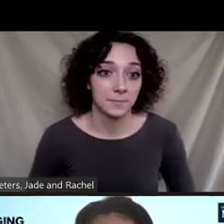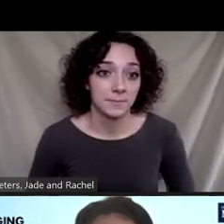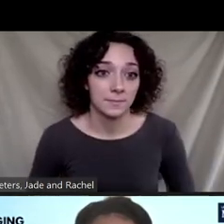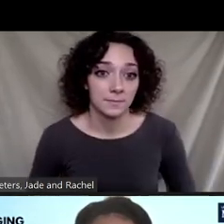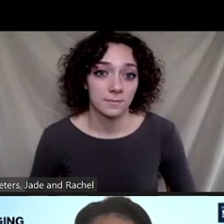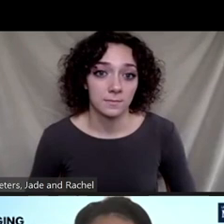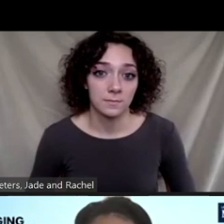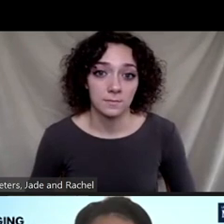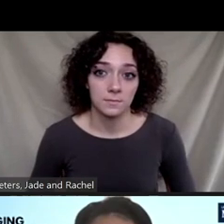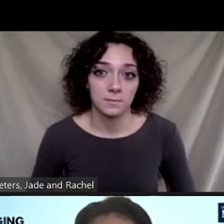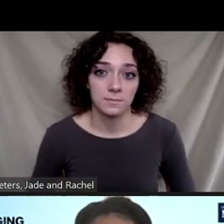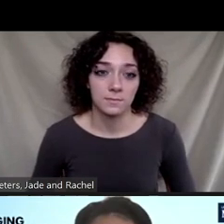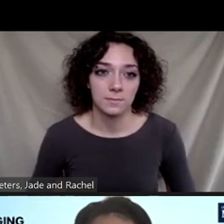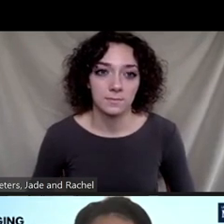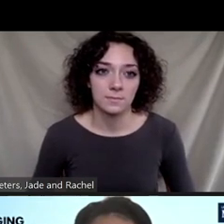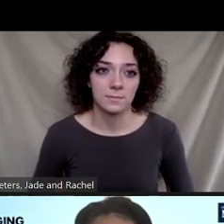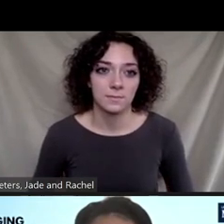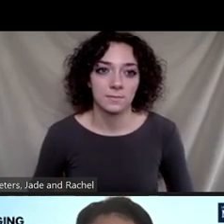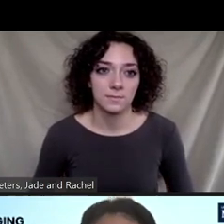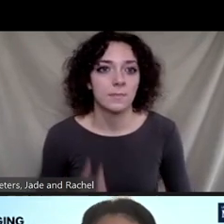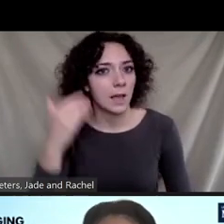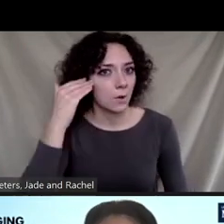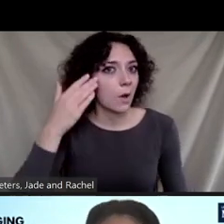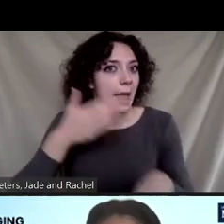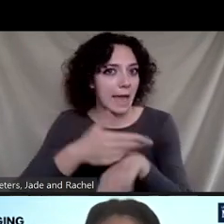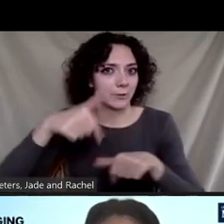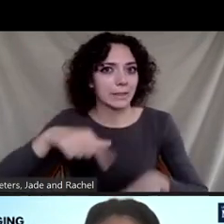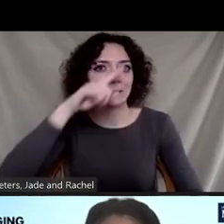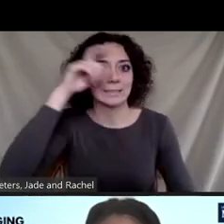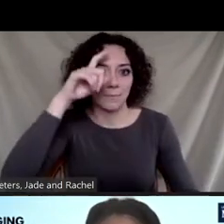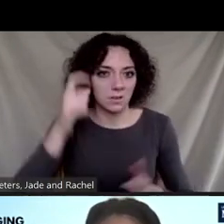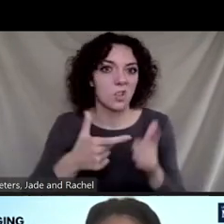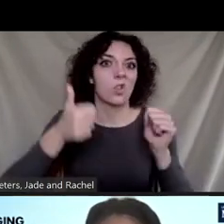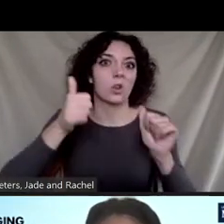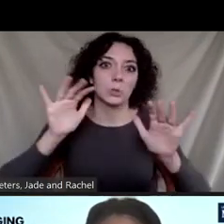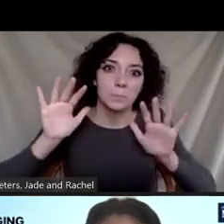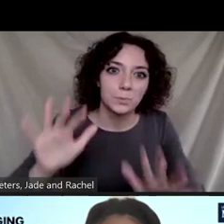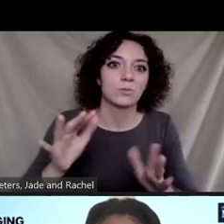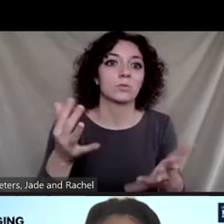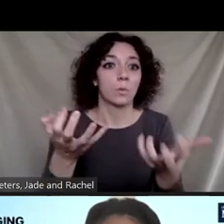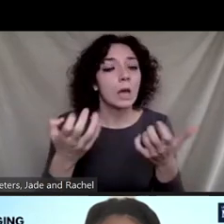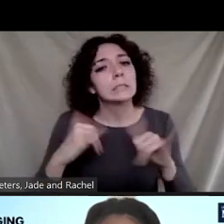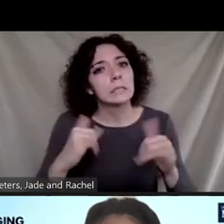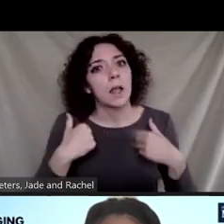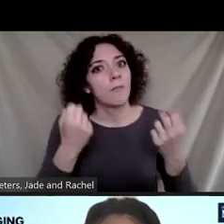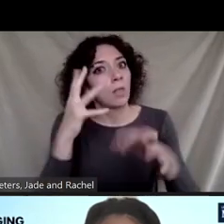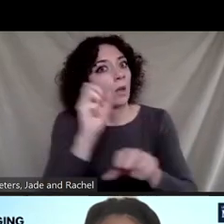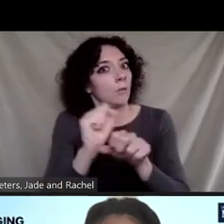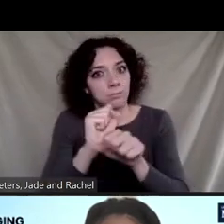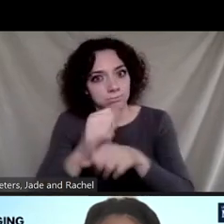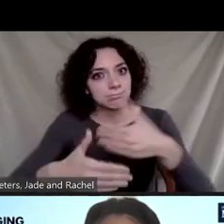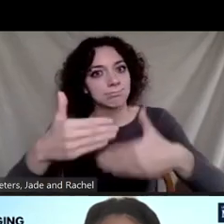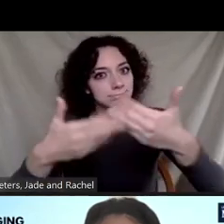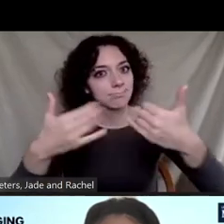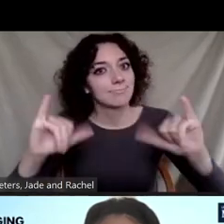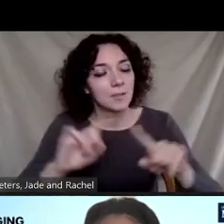I know after this summer, it seems there's been a larger push and there's still a long way to go. as Dr. Ivey said,